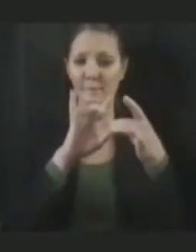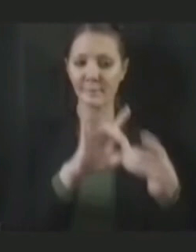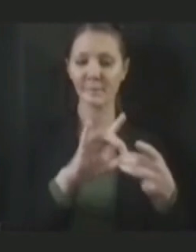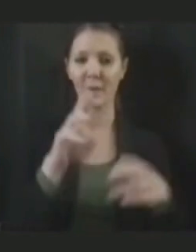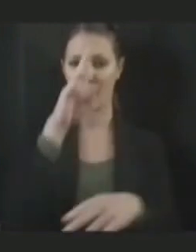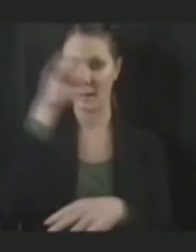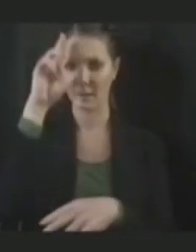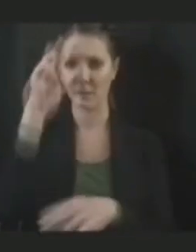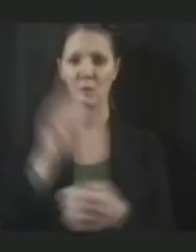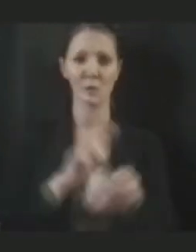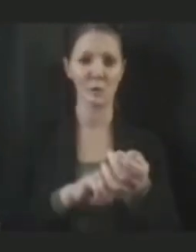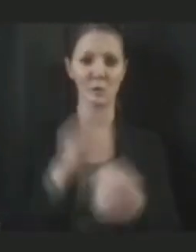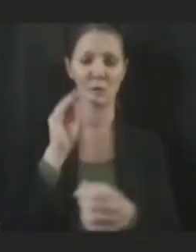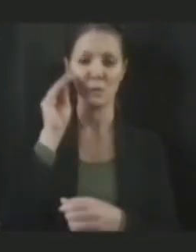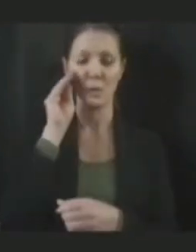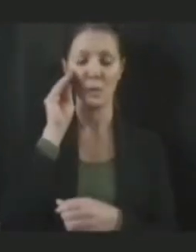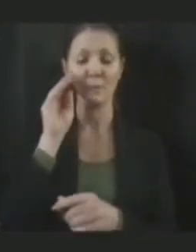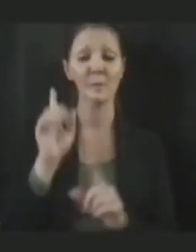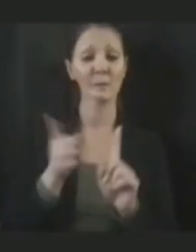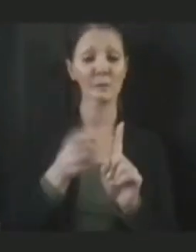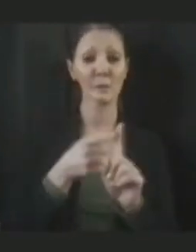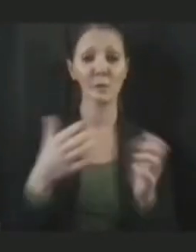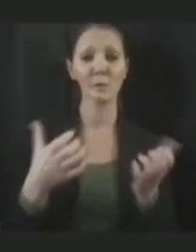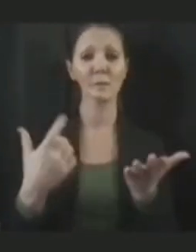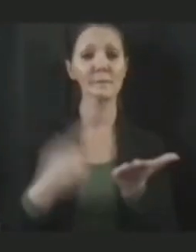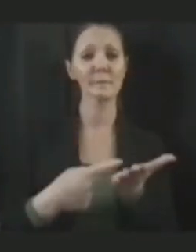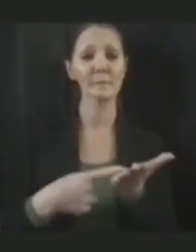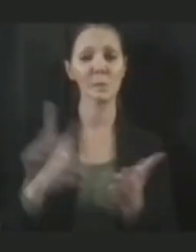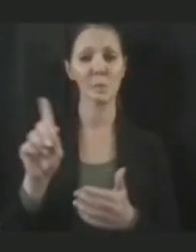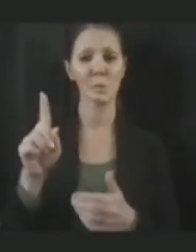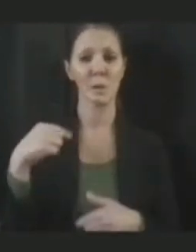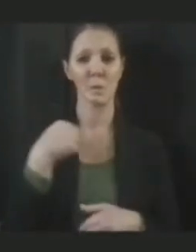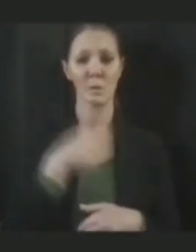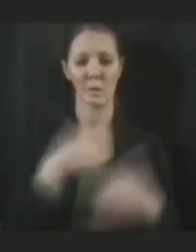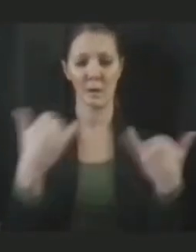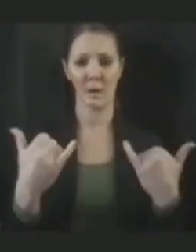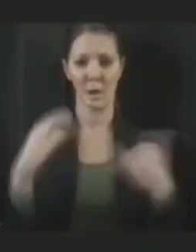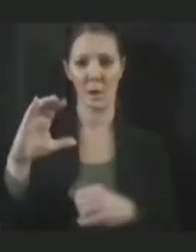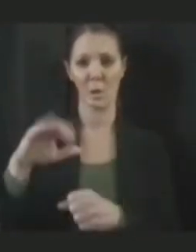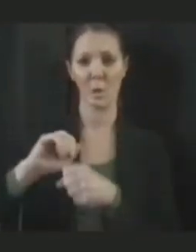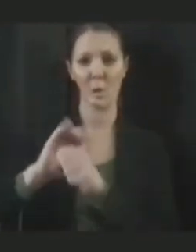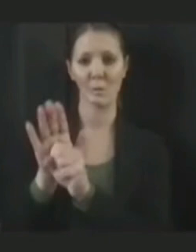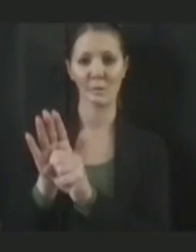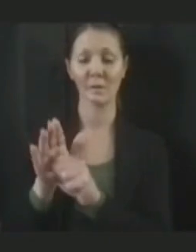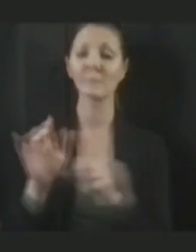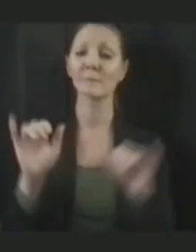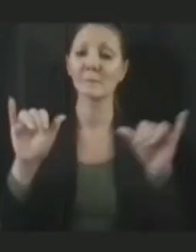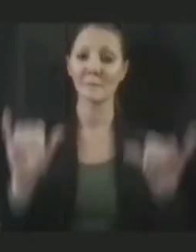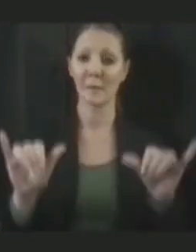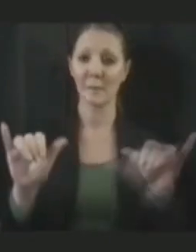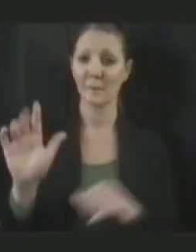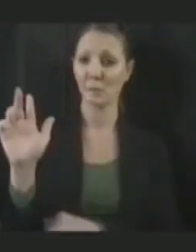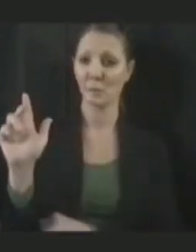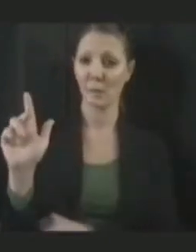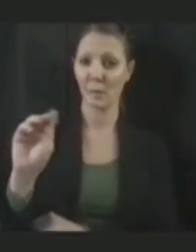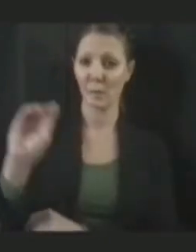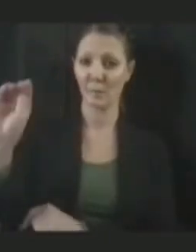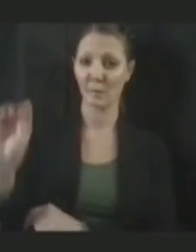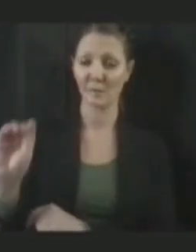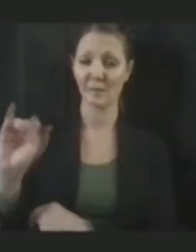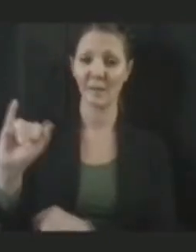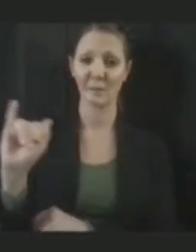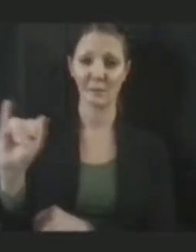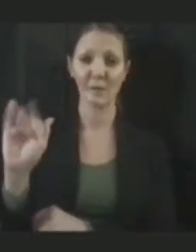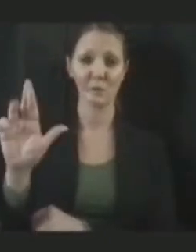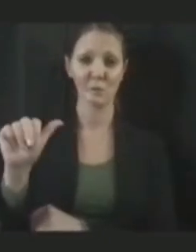first, a quick look at where we are on COVID. Still at 23% infection rate, a high infection rate,